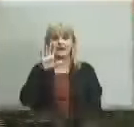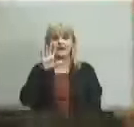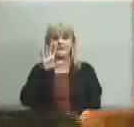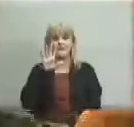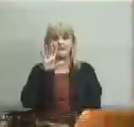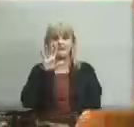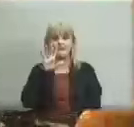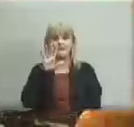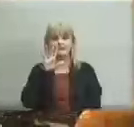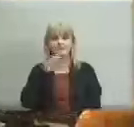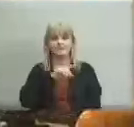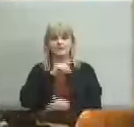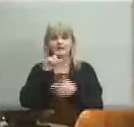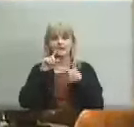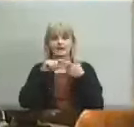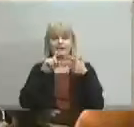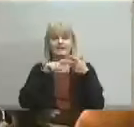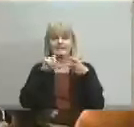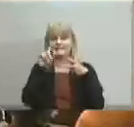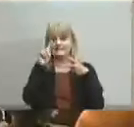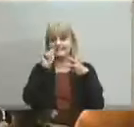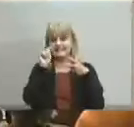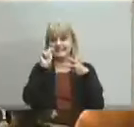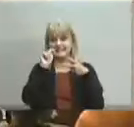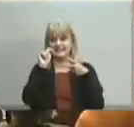and item t t as in tom